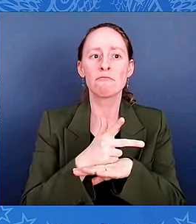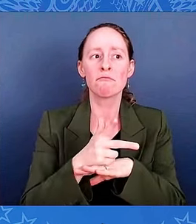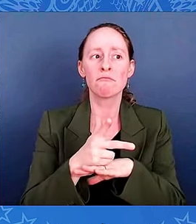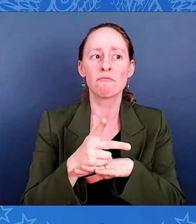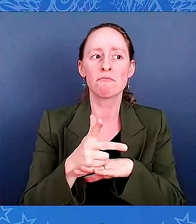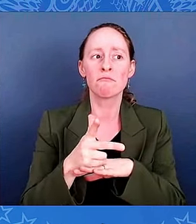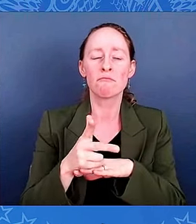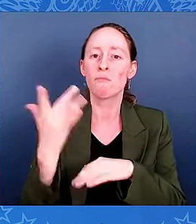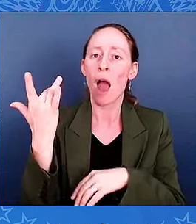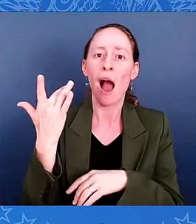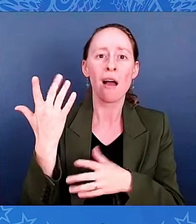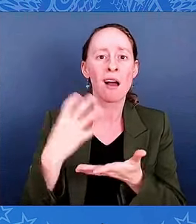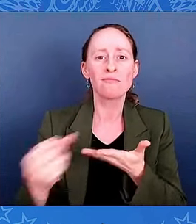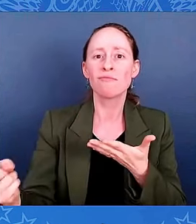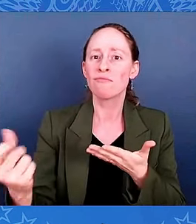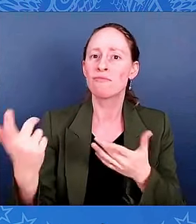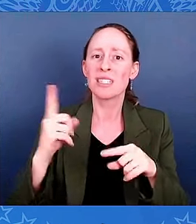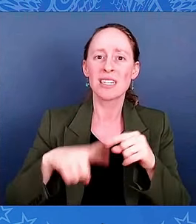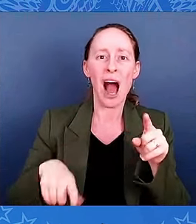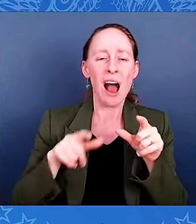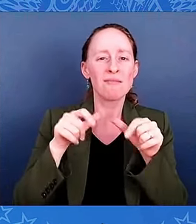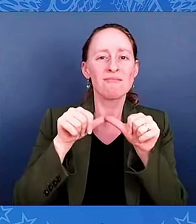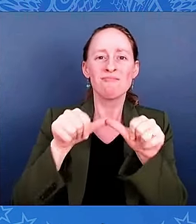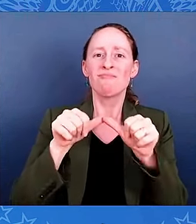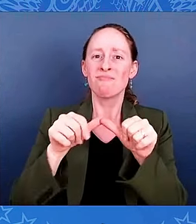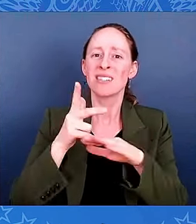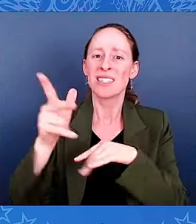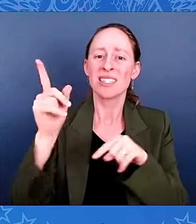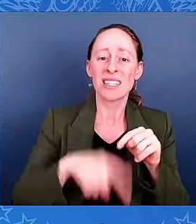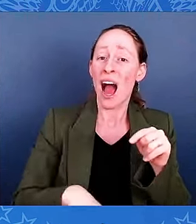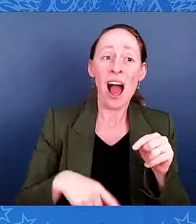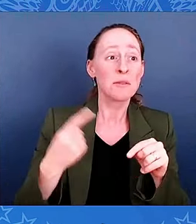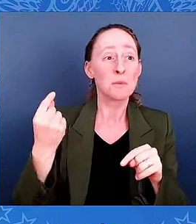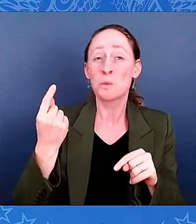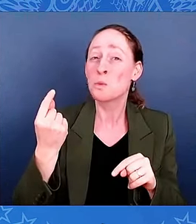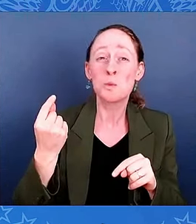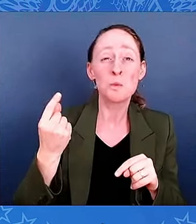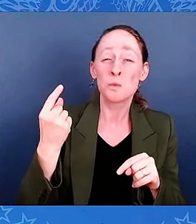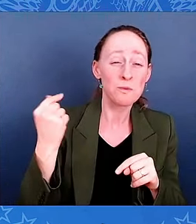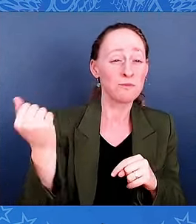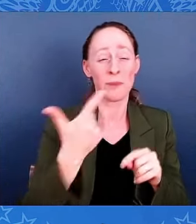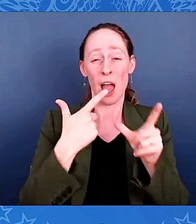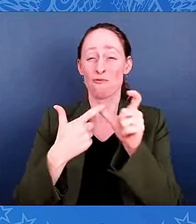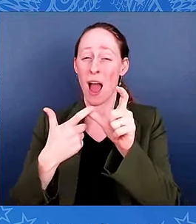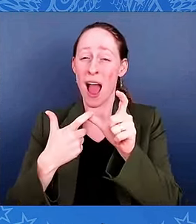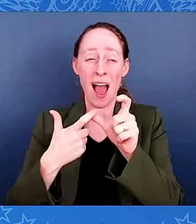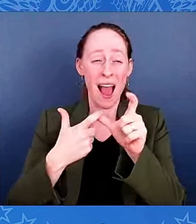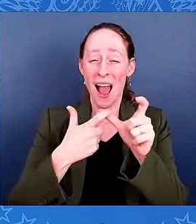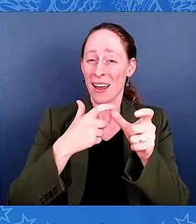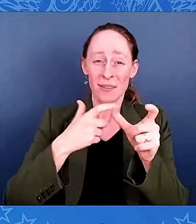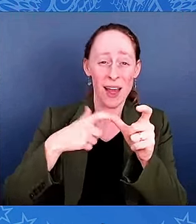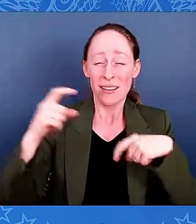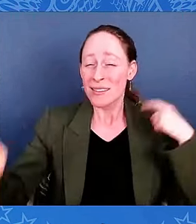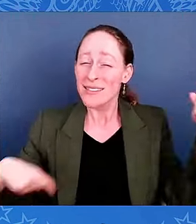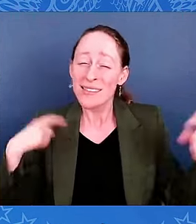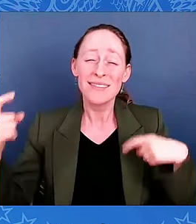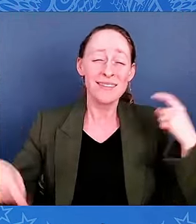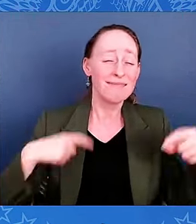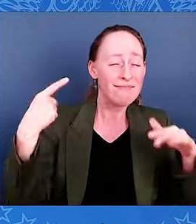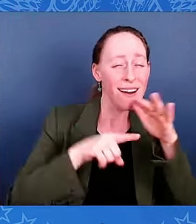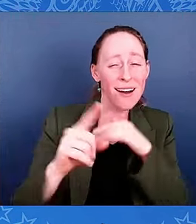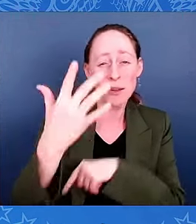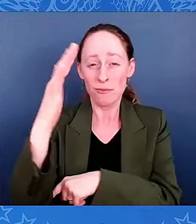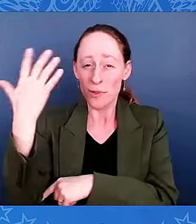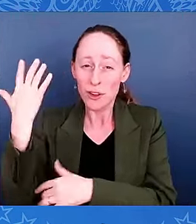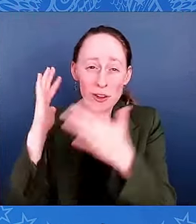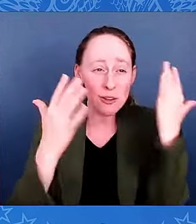Raiders took off on foot, running and hiding in the woods. They survived there for weeks, but one by one,